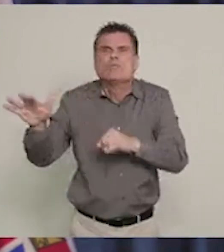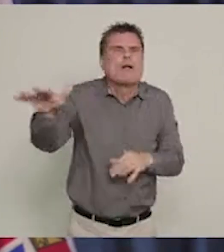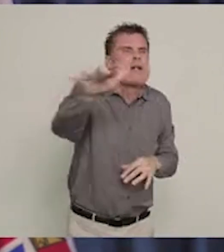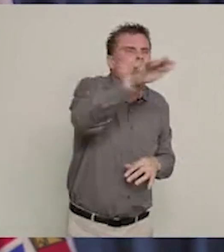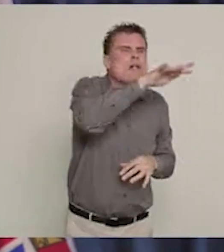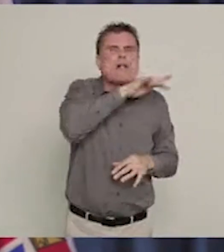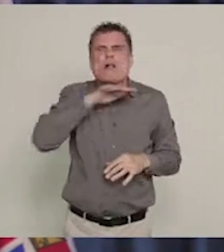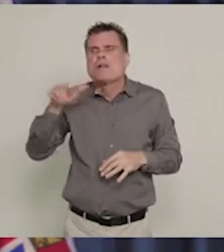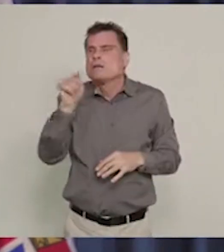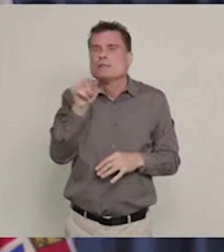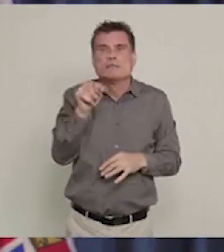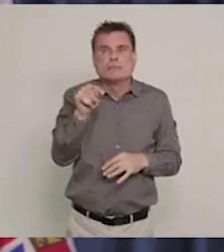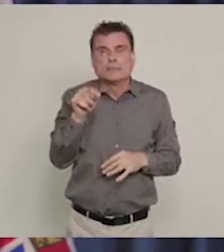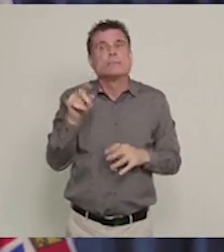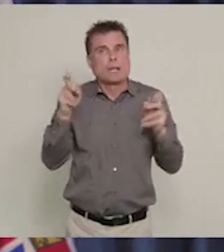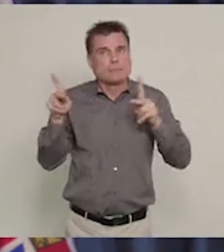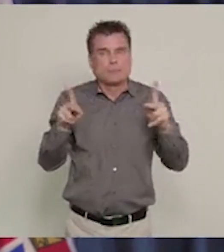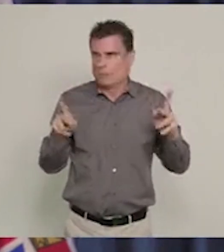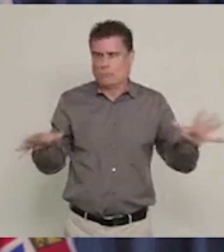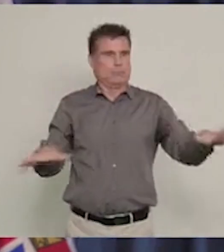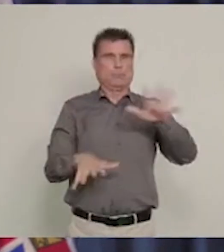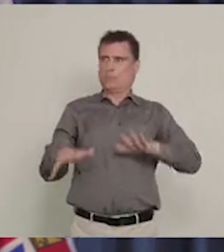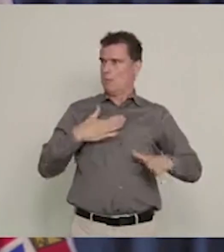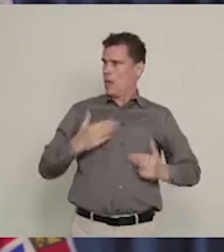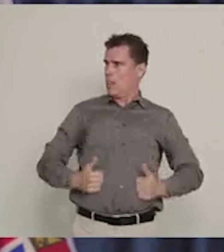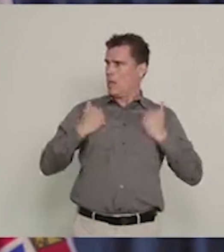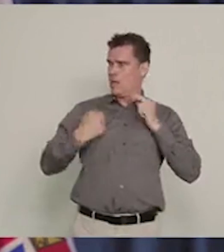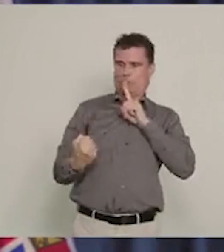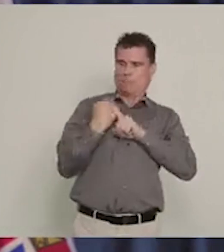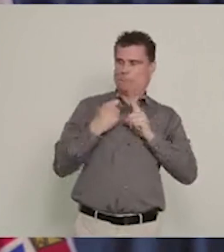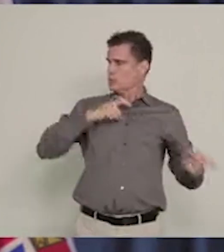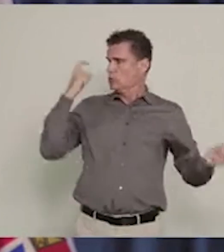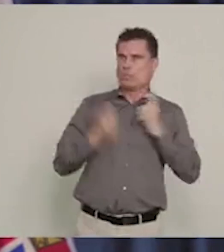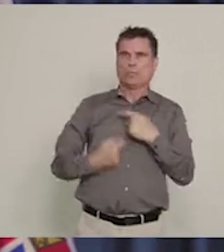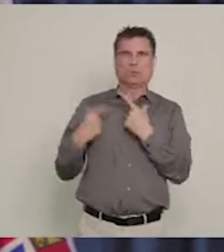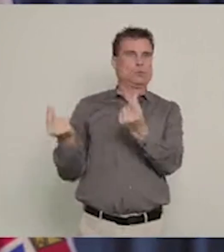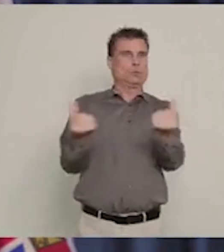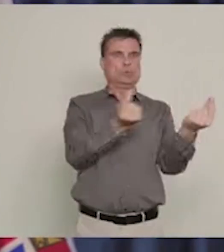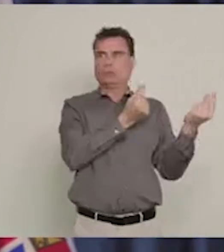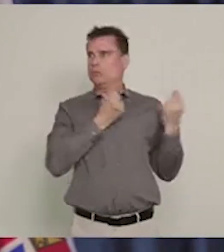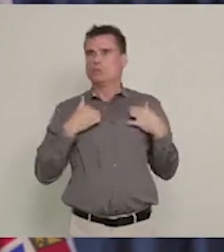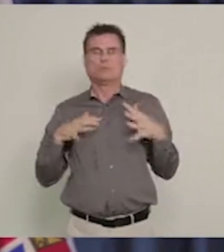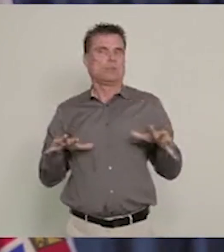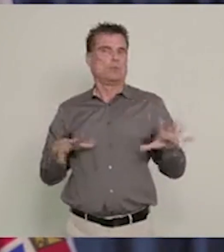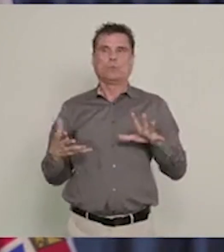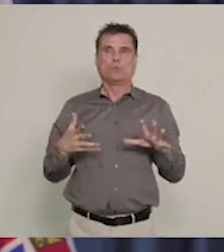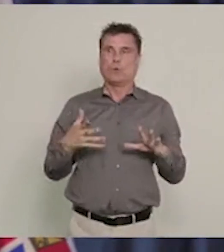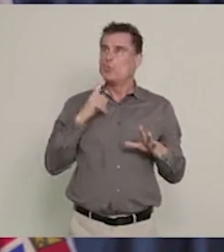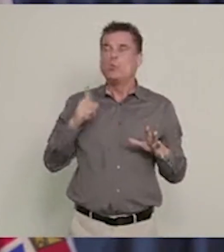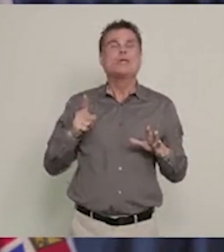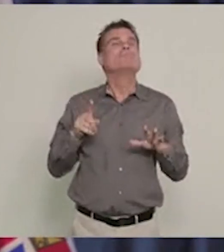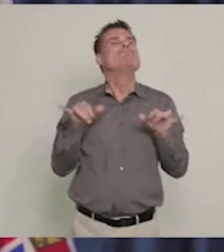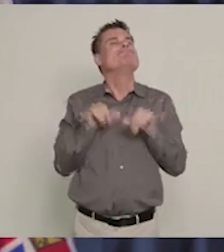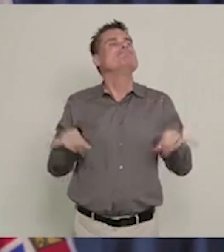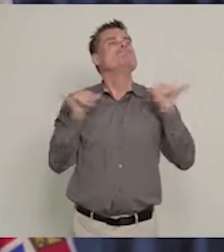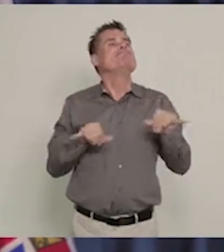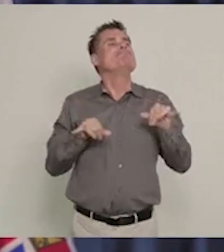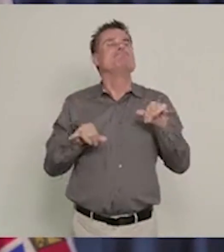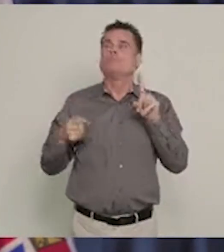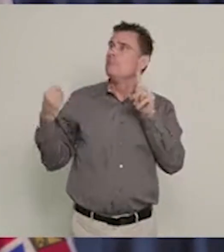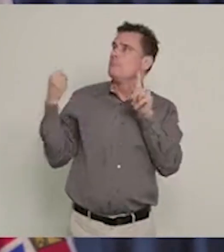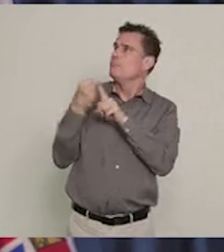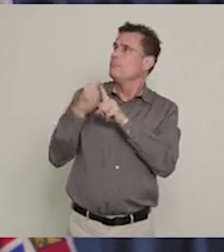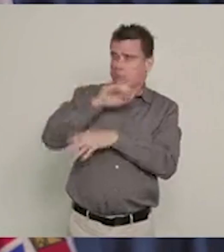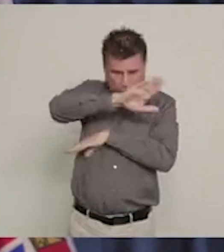a whole host of things that we are working on day by day by day and getting that information out to the public as quickly as possible. If there is need for